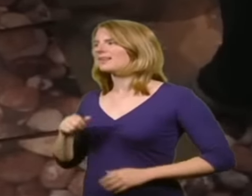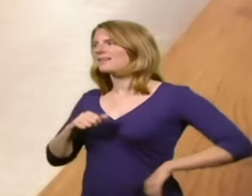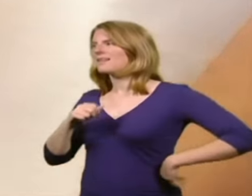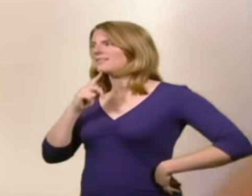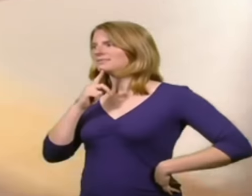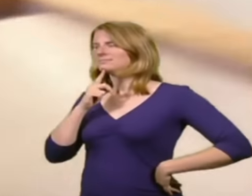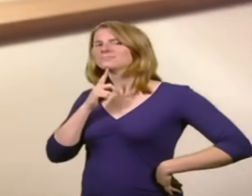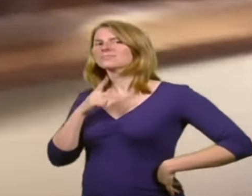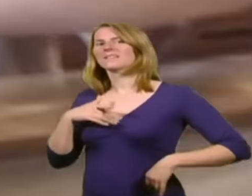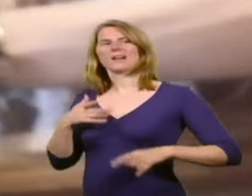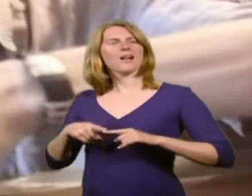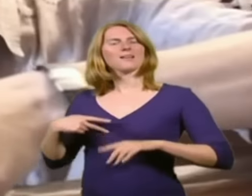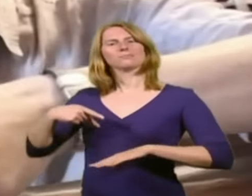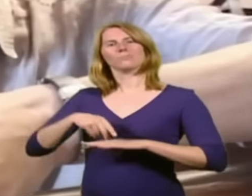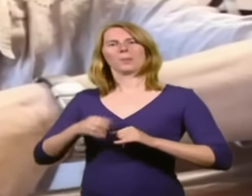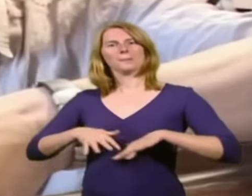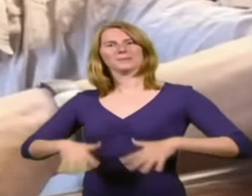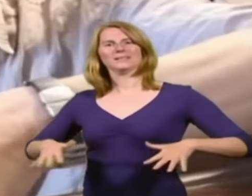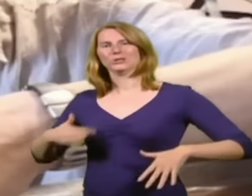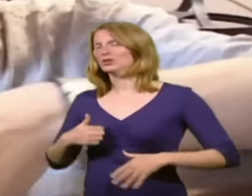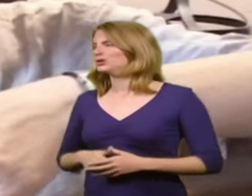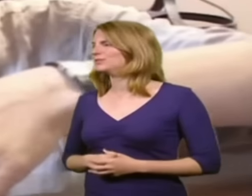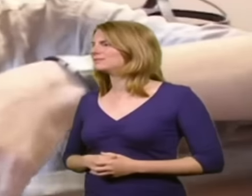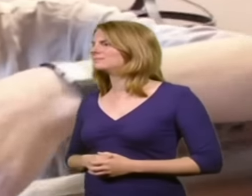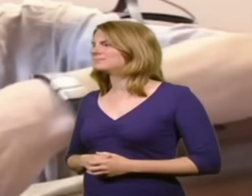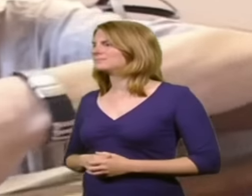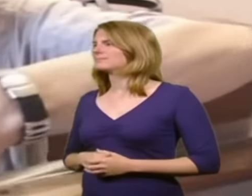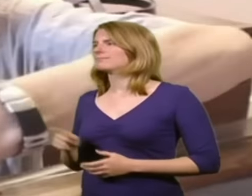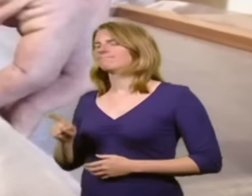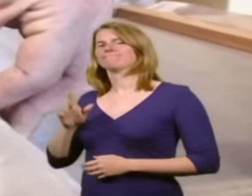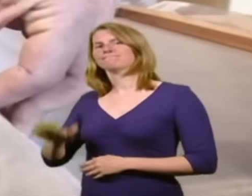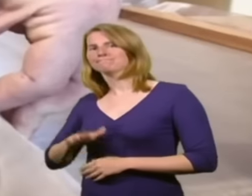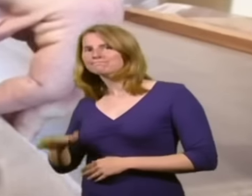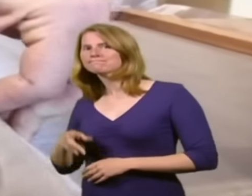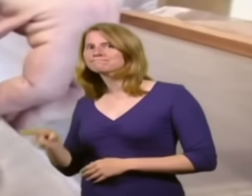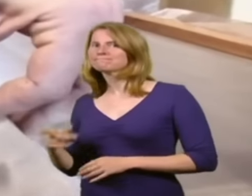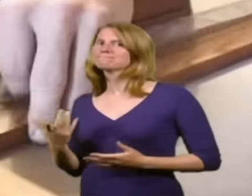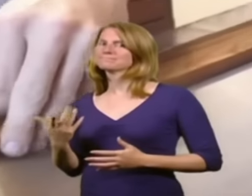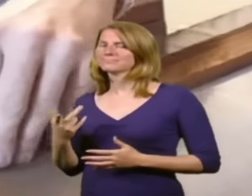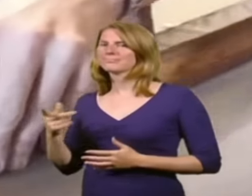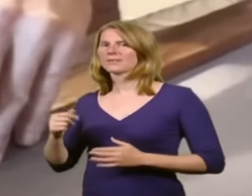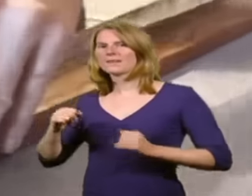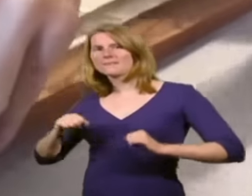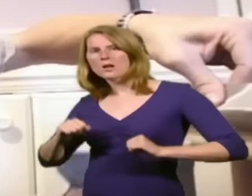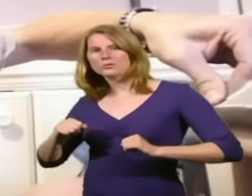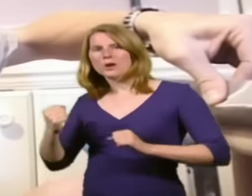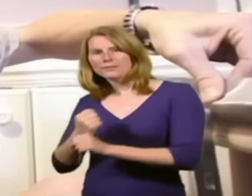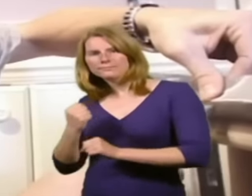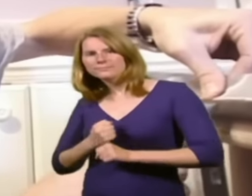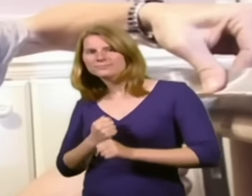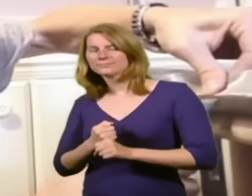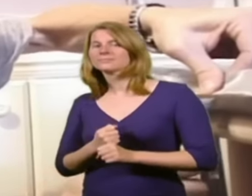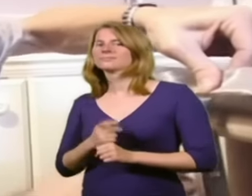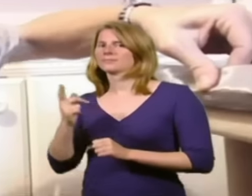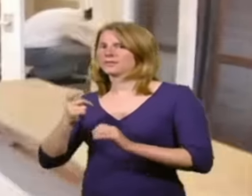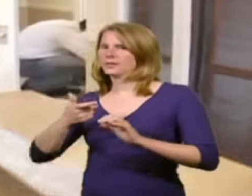beach. Poor, beleaguered Will seeks solace in his staple diet of furniture-making. He's finishing off one of those DIY jobs that we all seem to